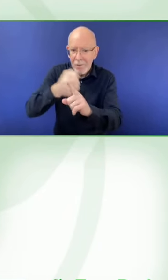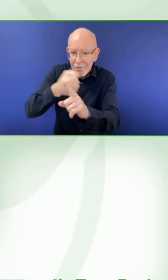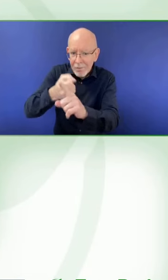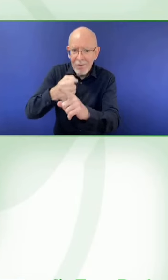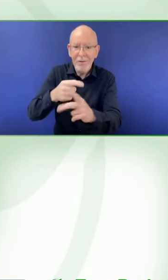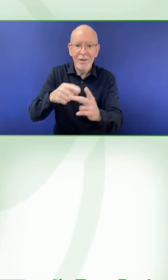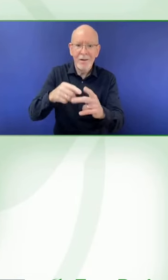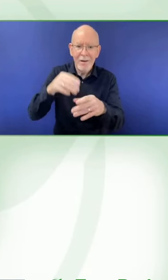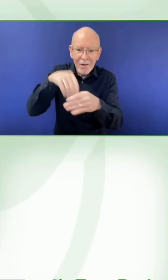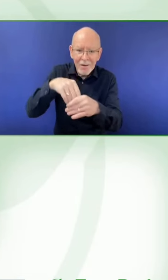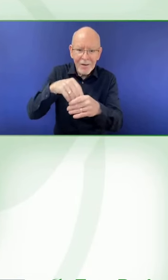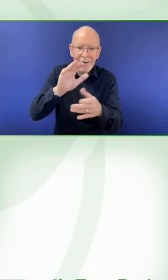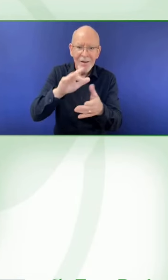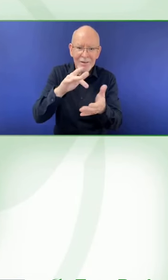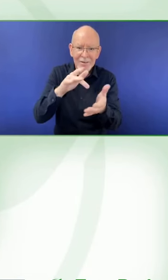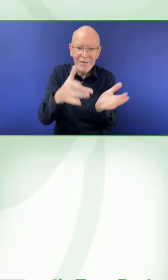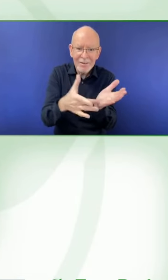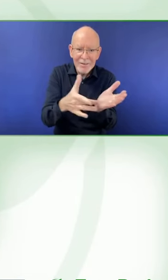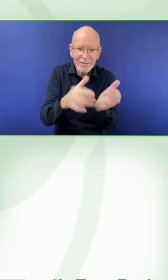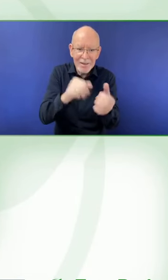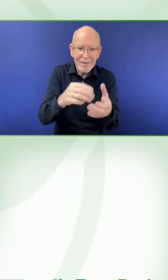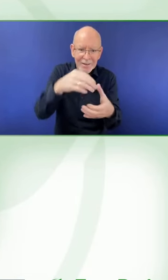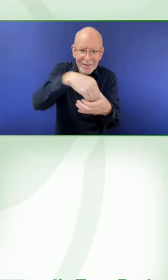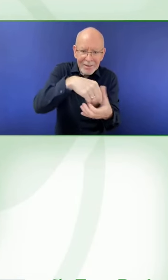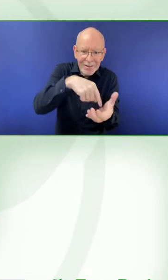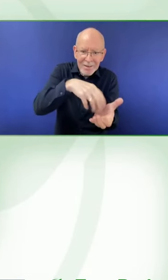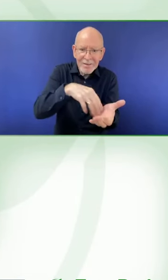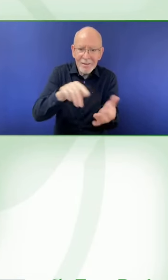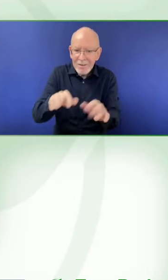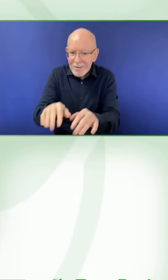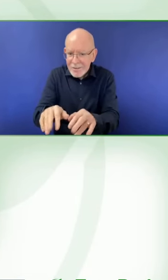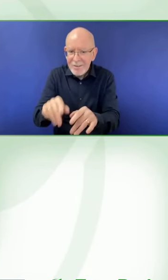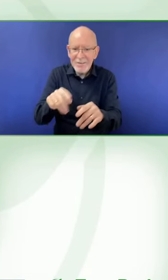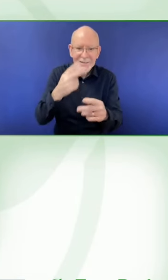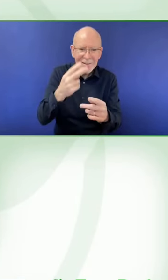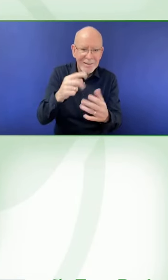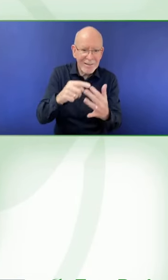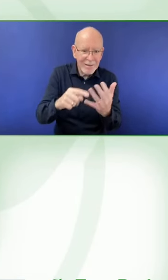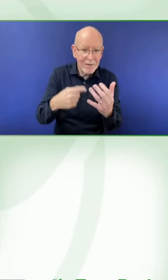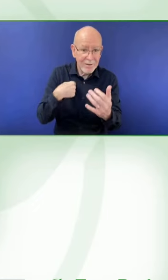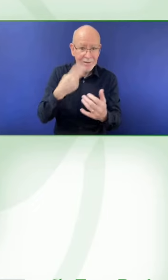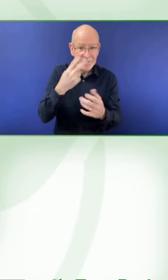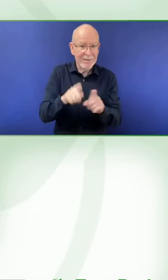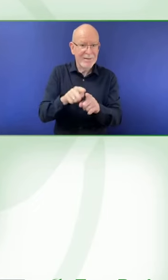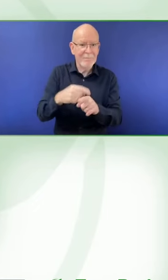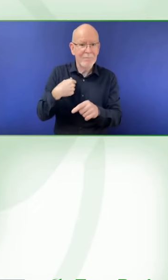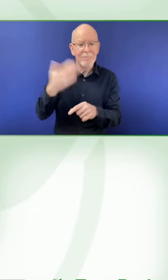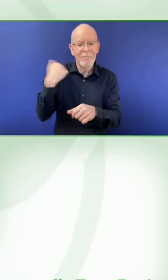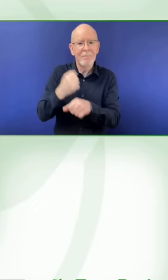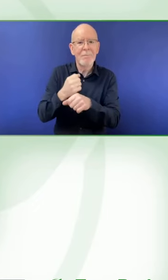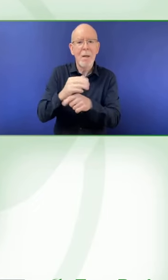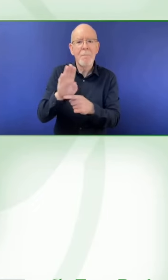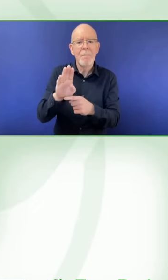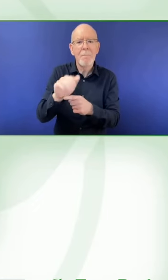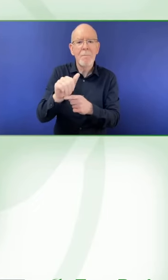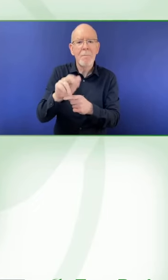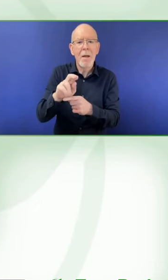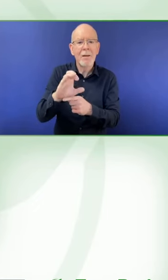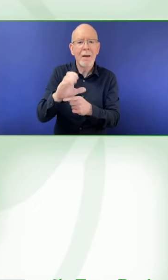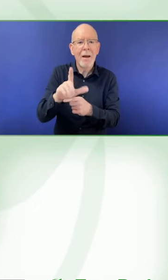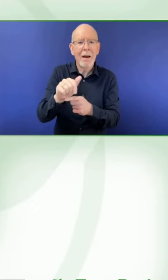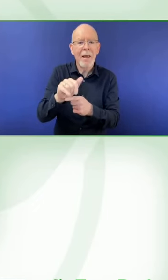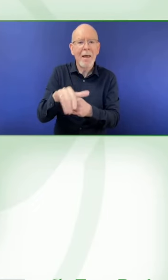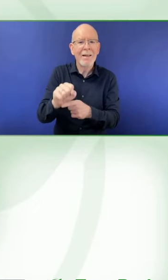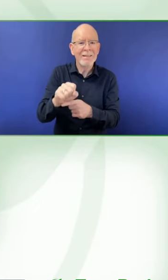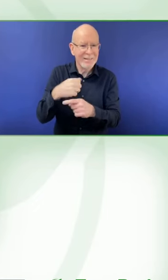models as well. Yes. Well, basically we use our own maturity model. Of course there are different maturity models